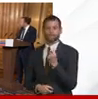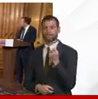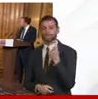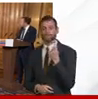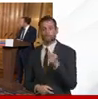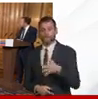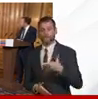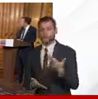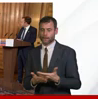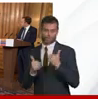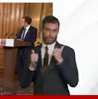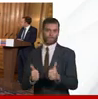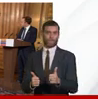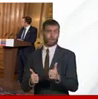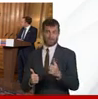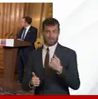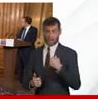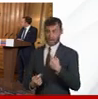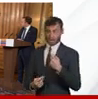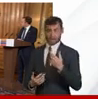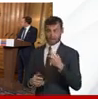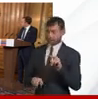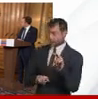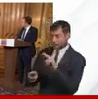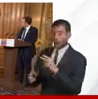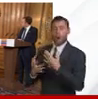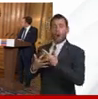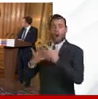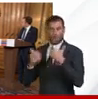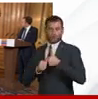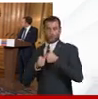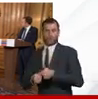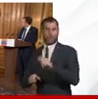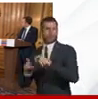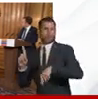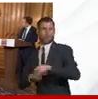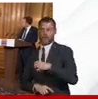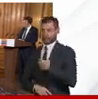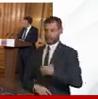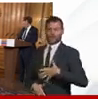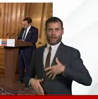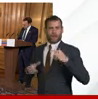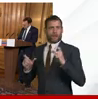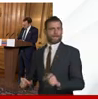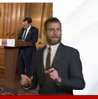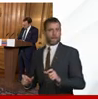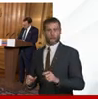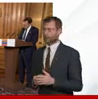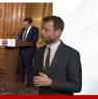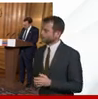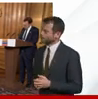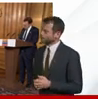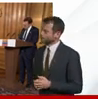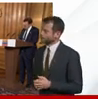been huge support for for staff um and to the population in general um but uh for some